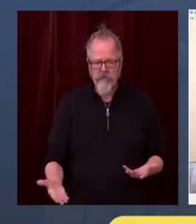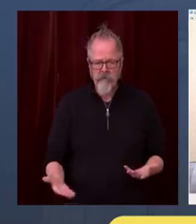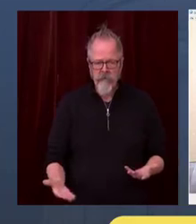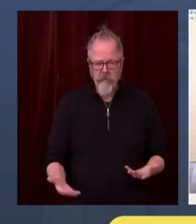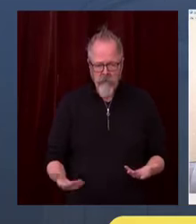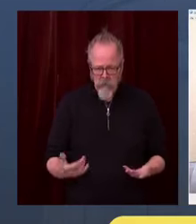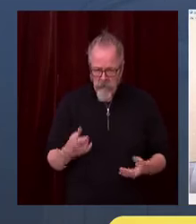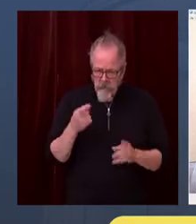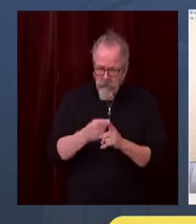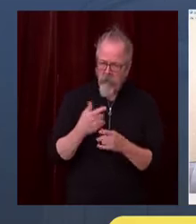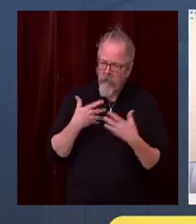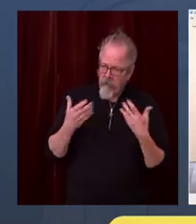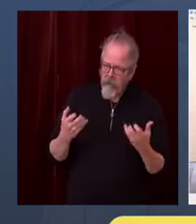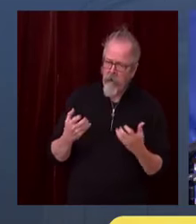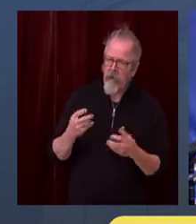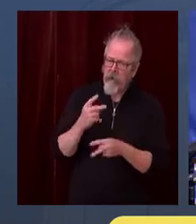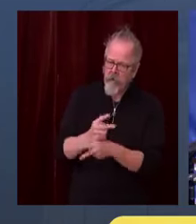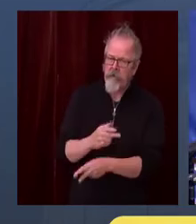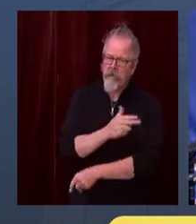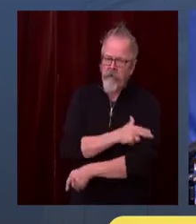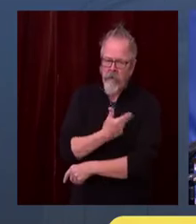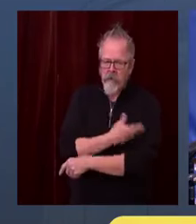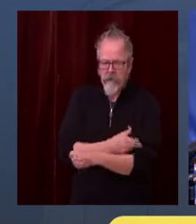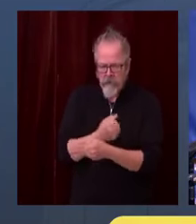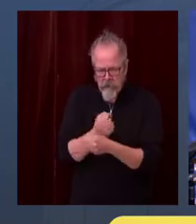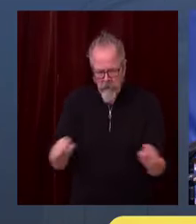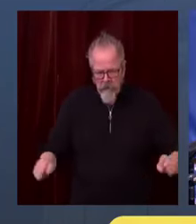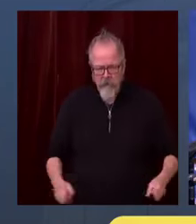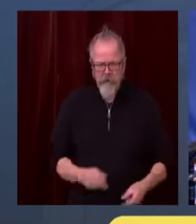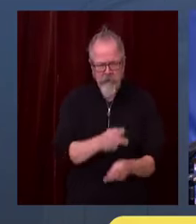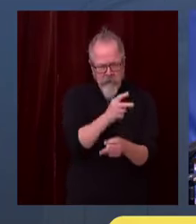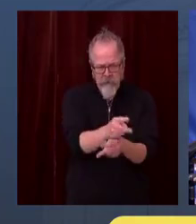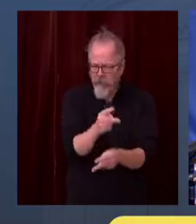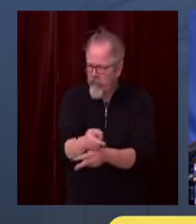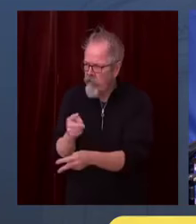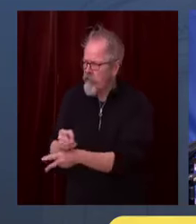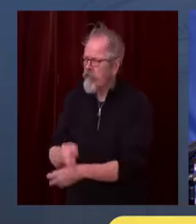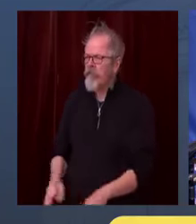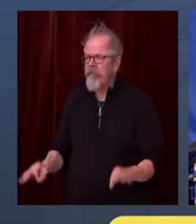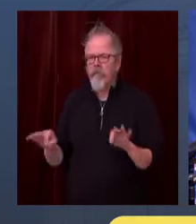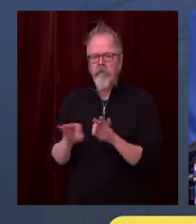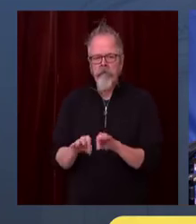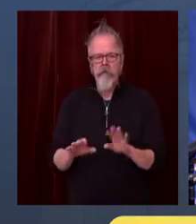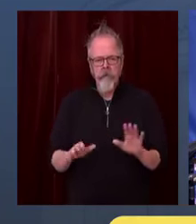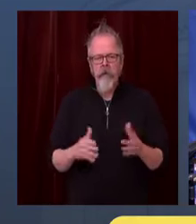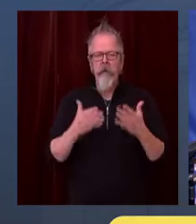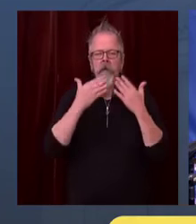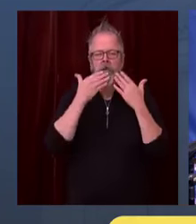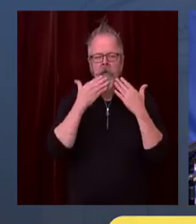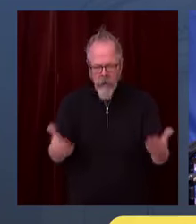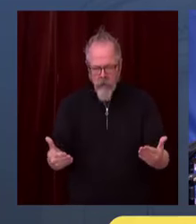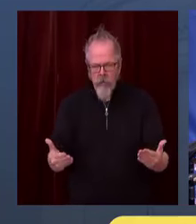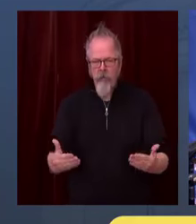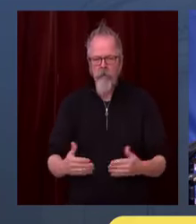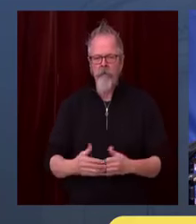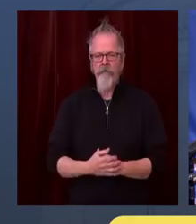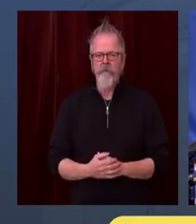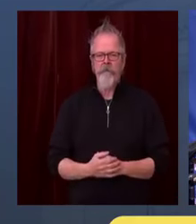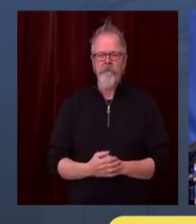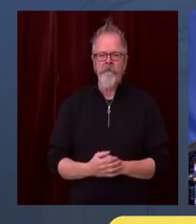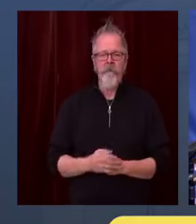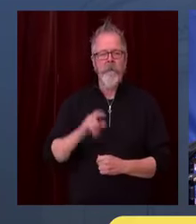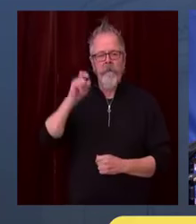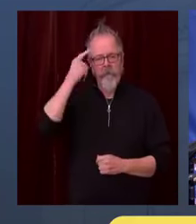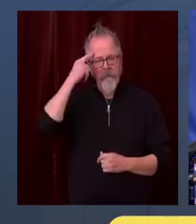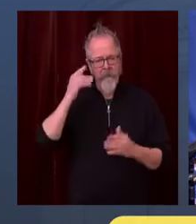Diaz, work the medical community is doing. I do want to note that because of the genius in the medical community, the mortality of people who do